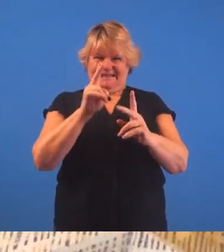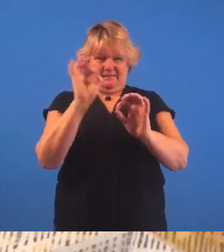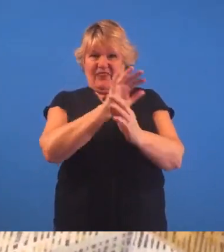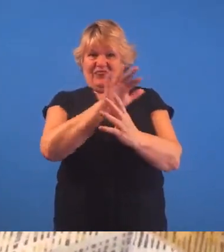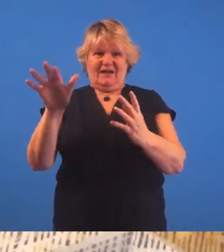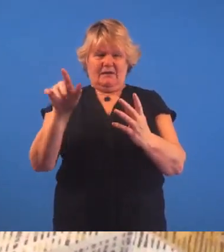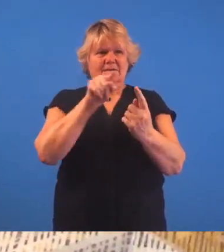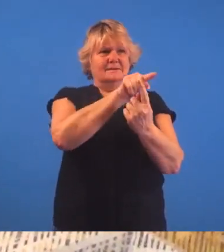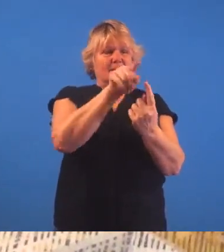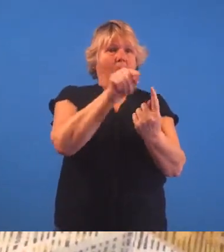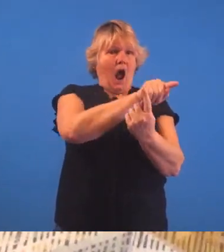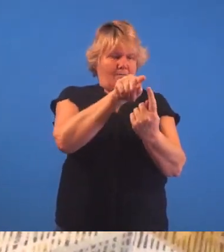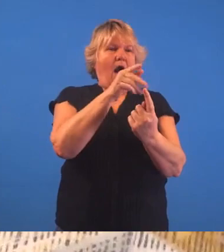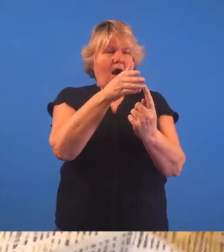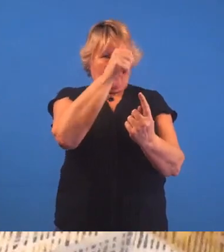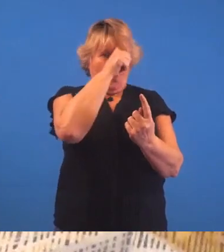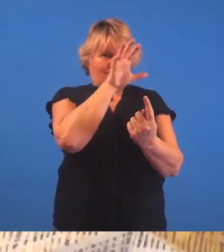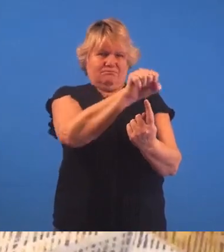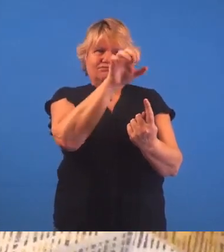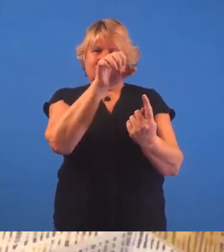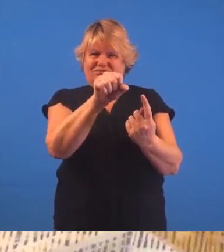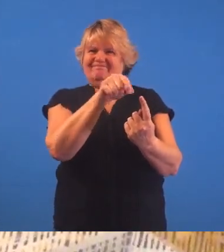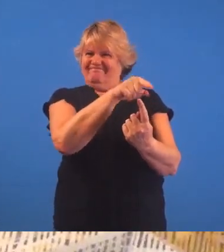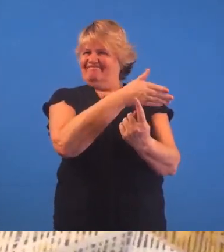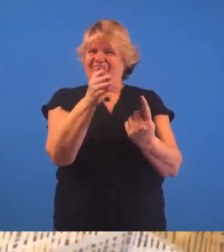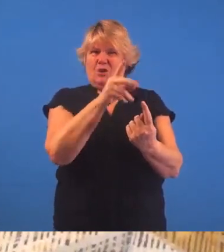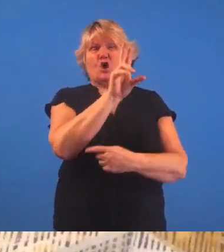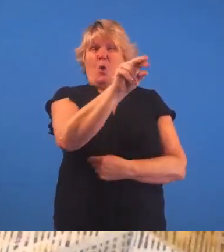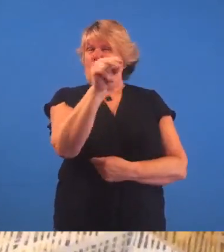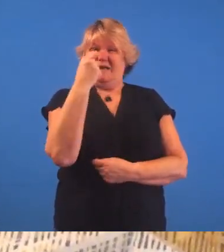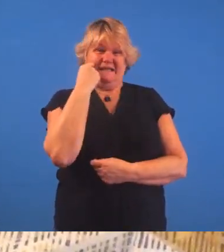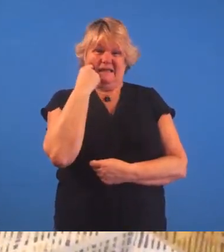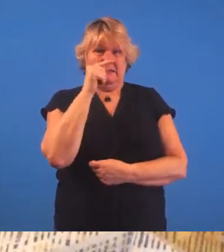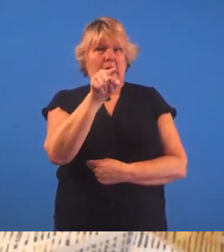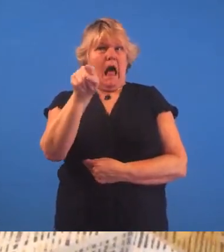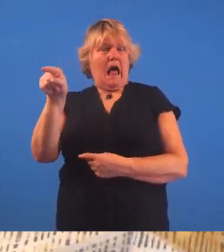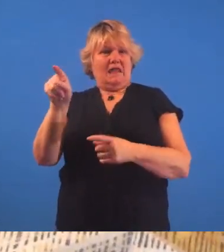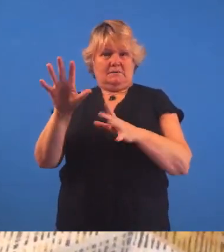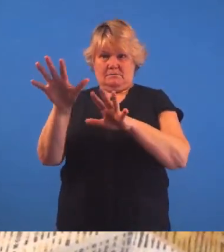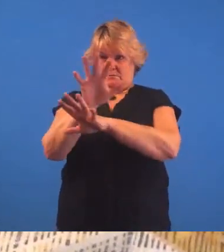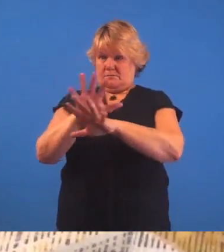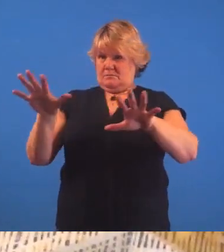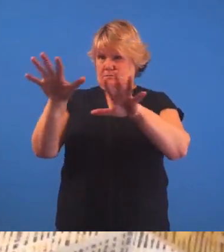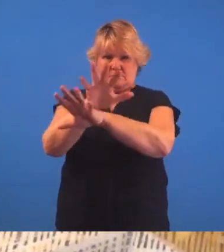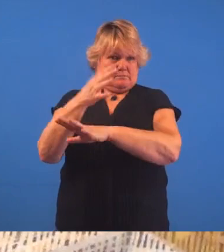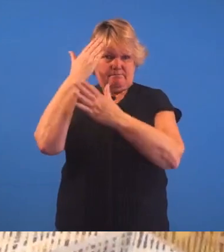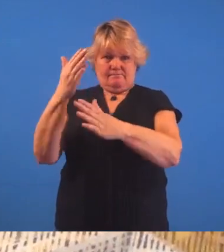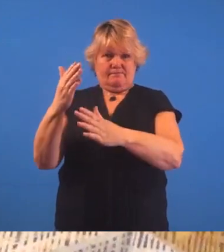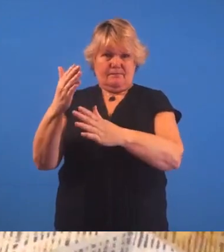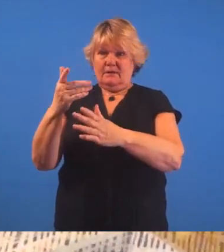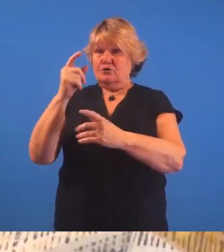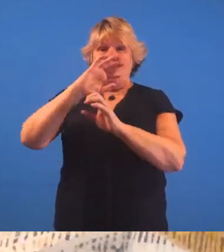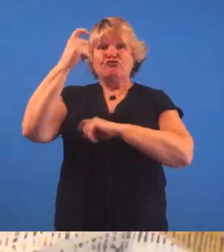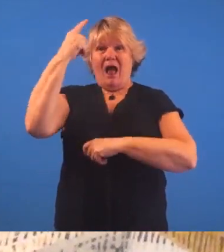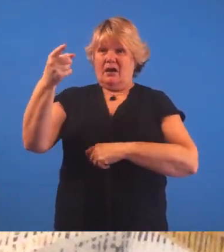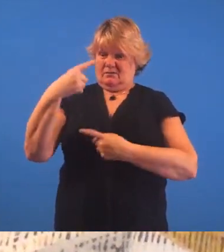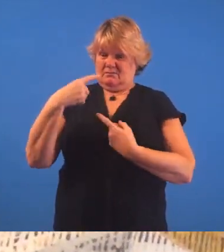guises and some of them are recognisable and obvious and easy to say no to but some of them I think are a little bit more covert and